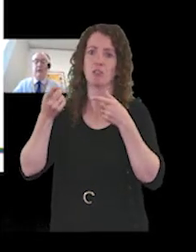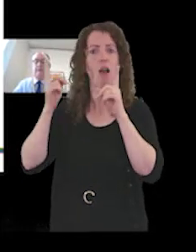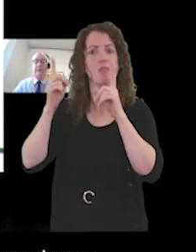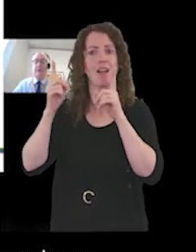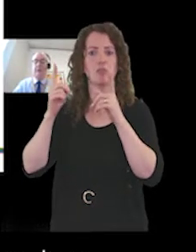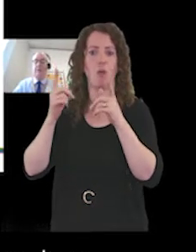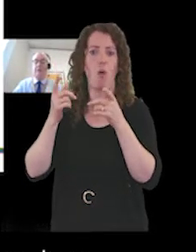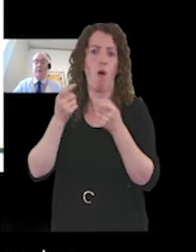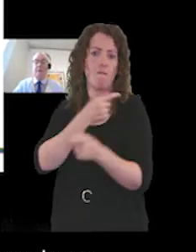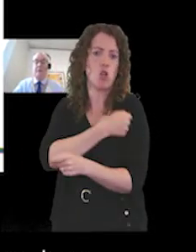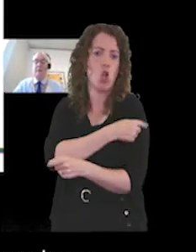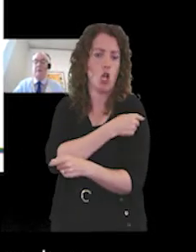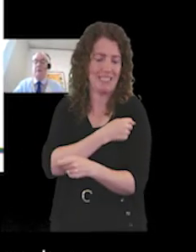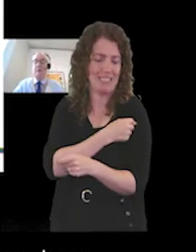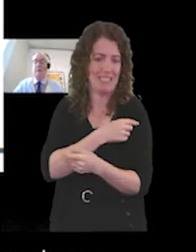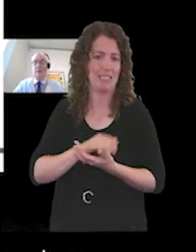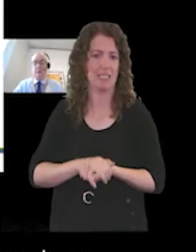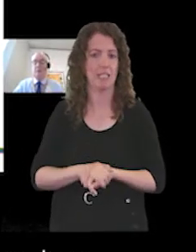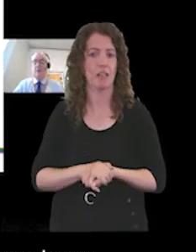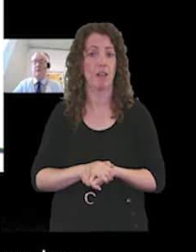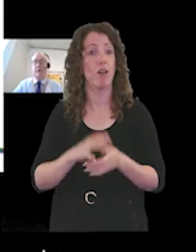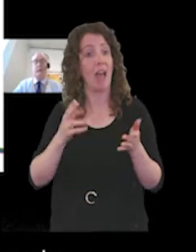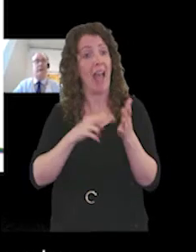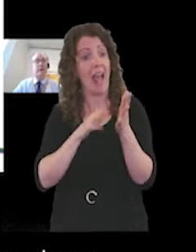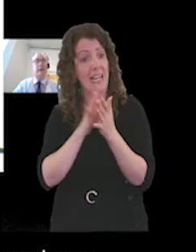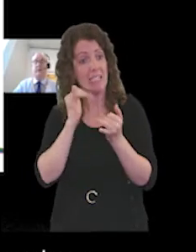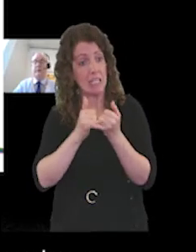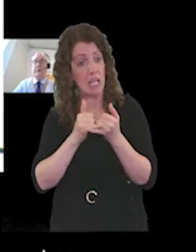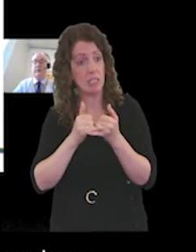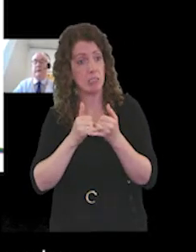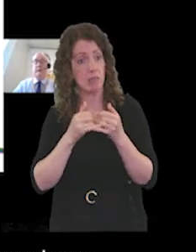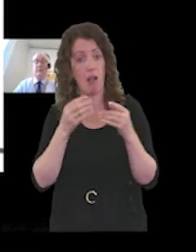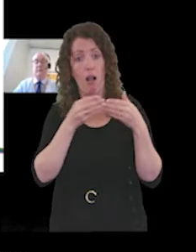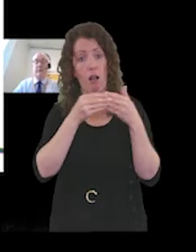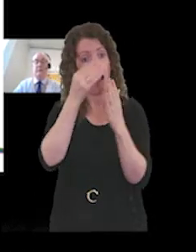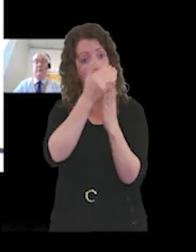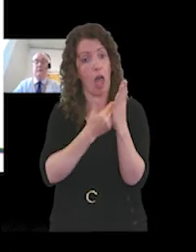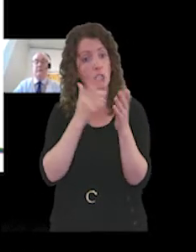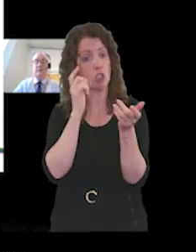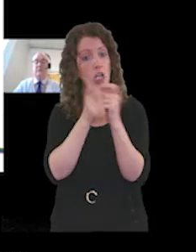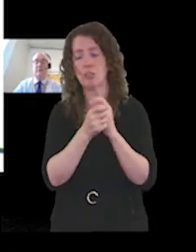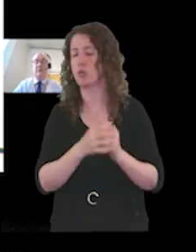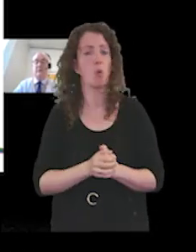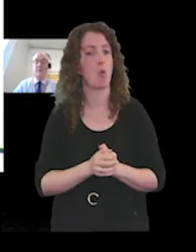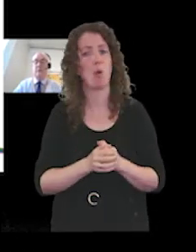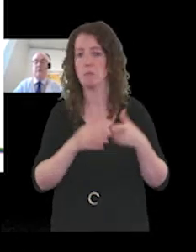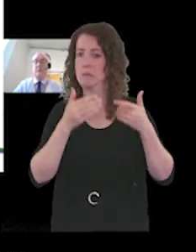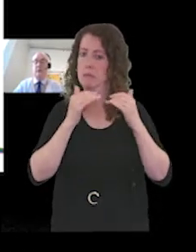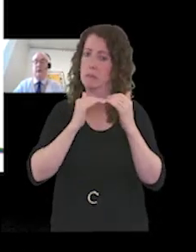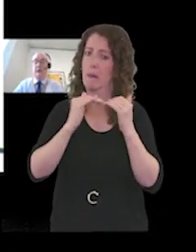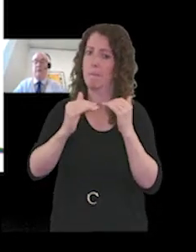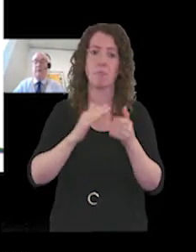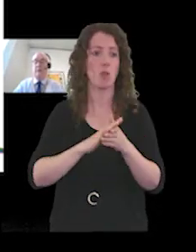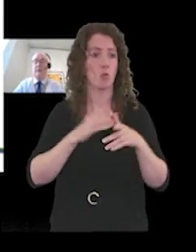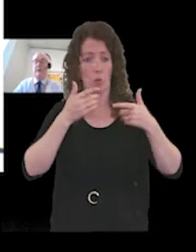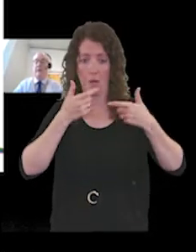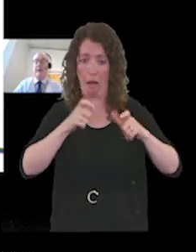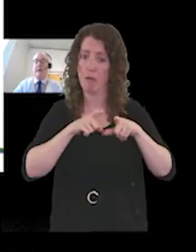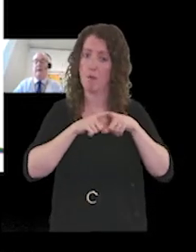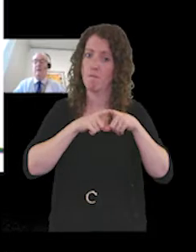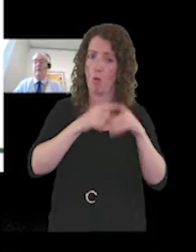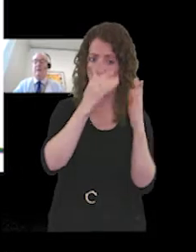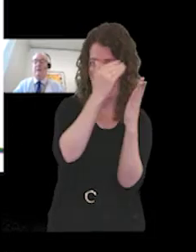for the nhs there is currently no change to our guidelines so staff should continue to adhere to ppe guidance